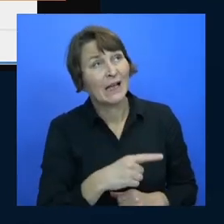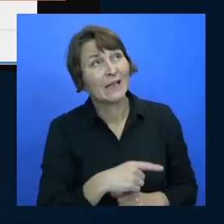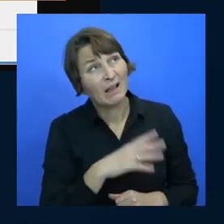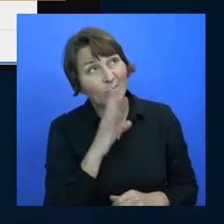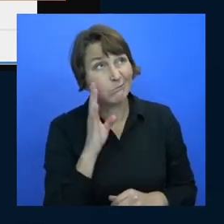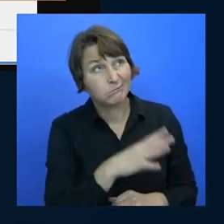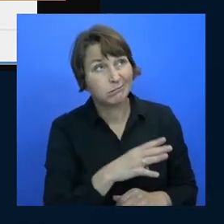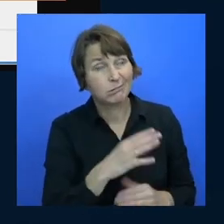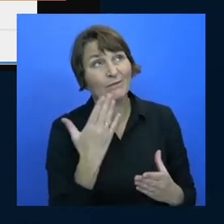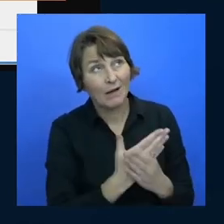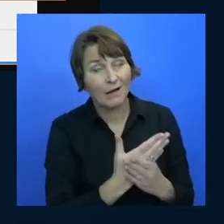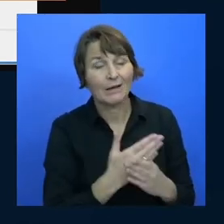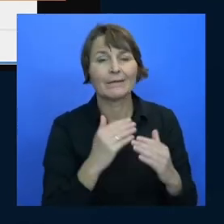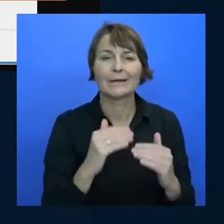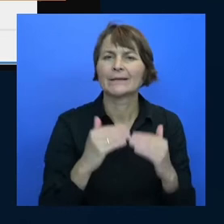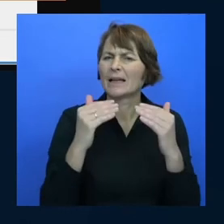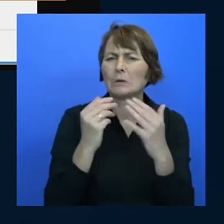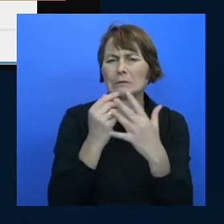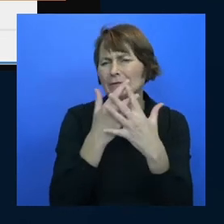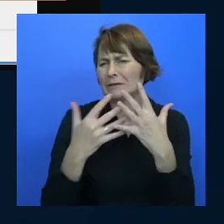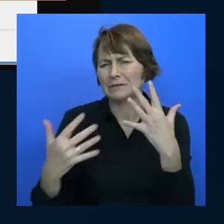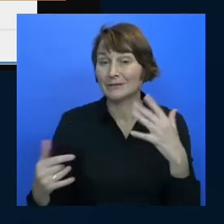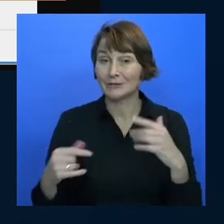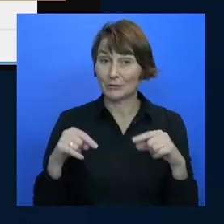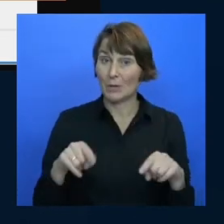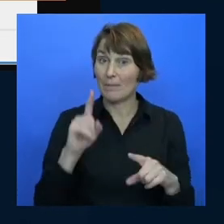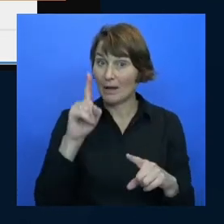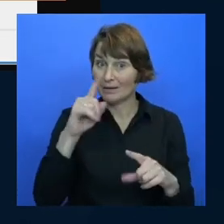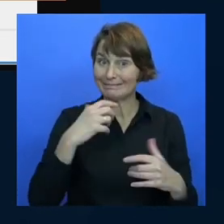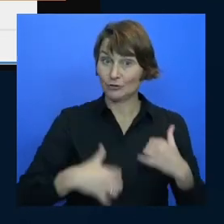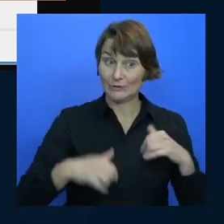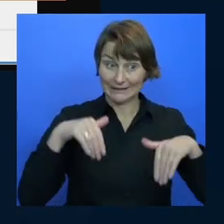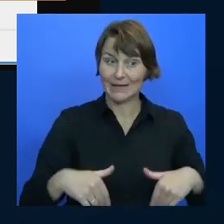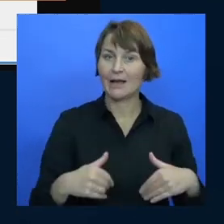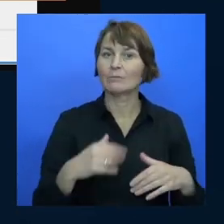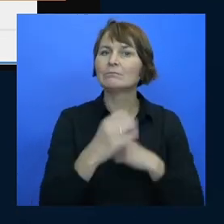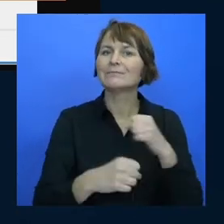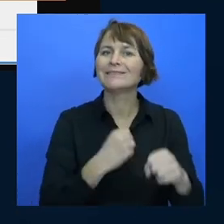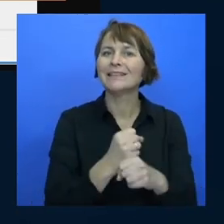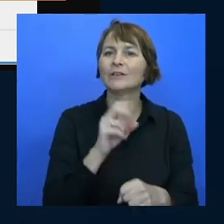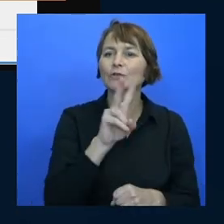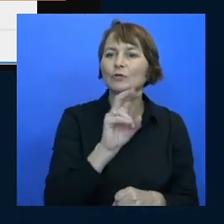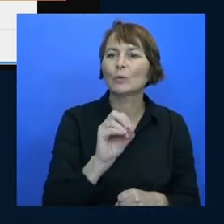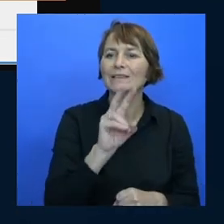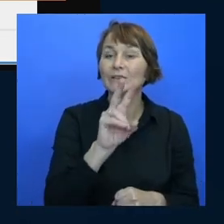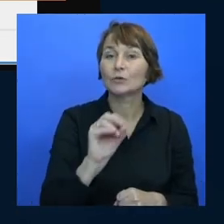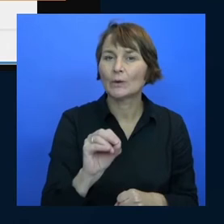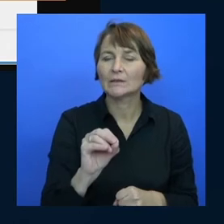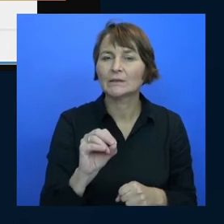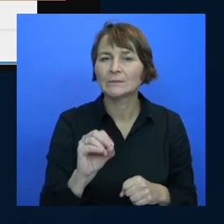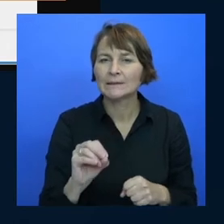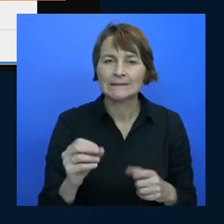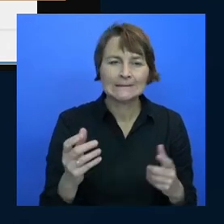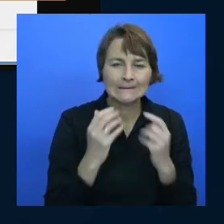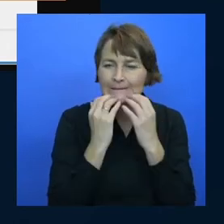crlf it's interesting here we are in 2020 fighting with these things well it turned out i was copying